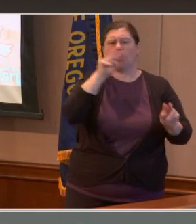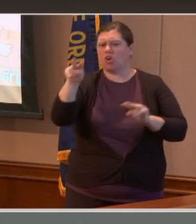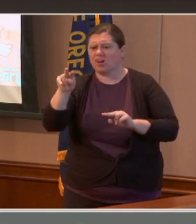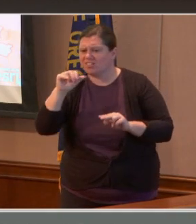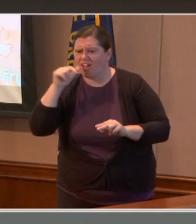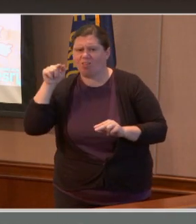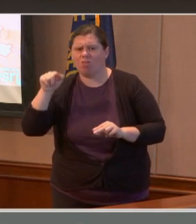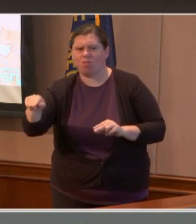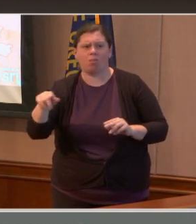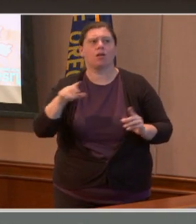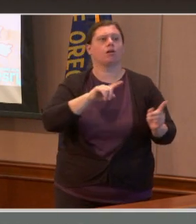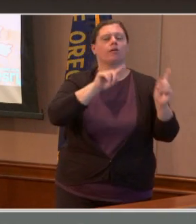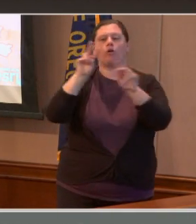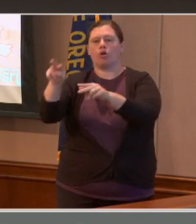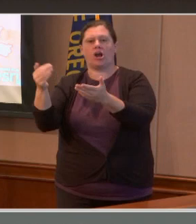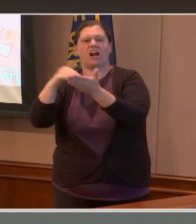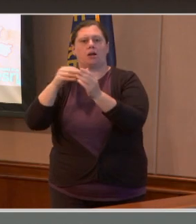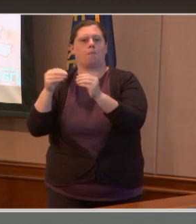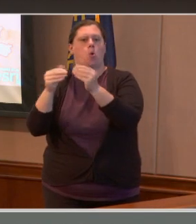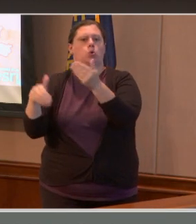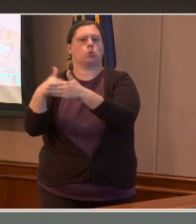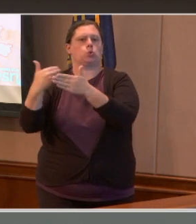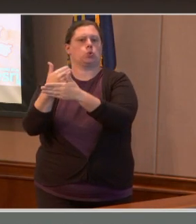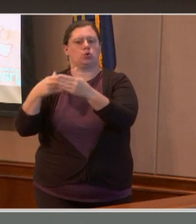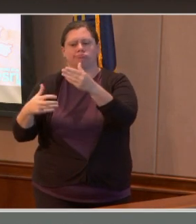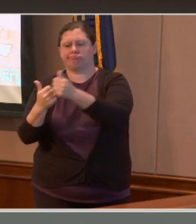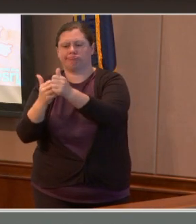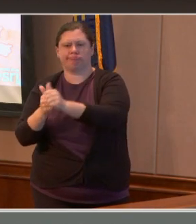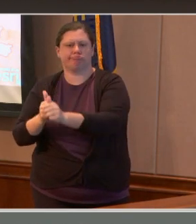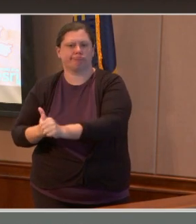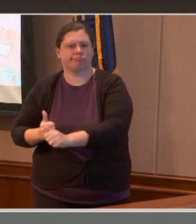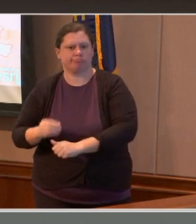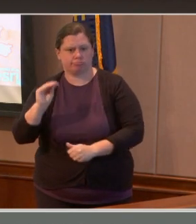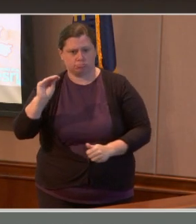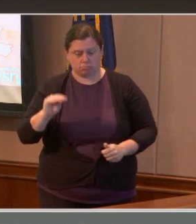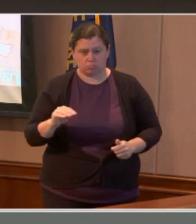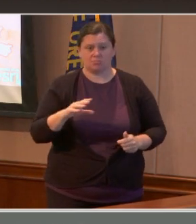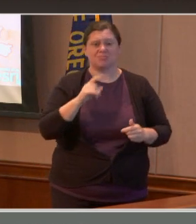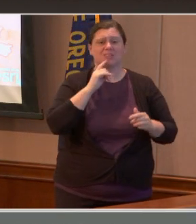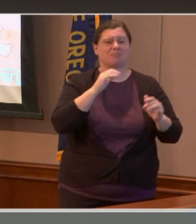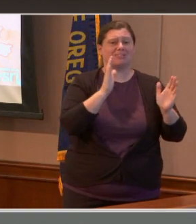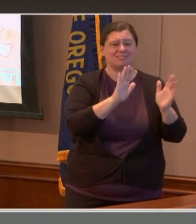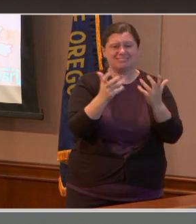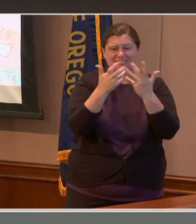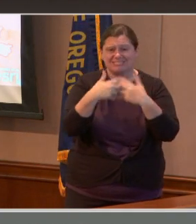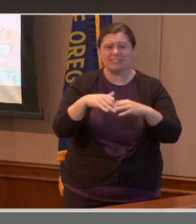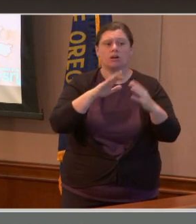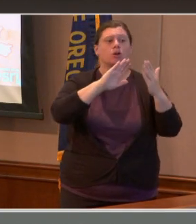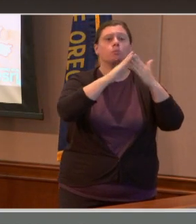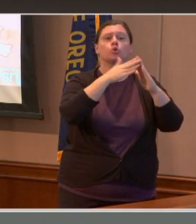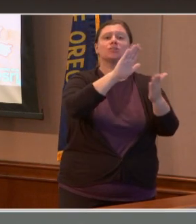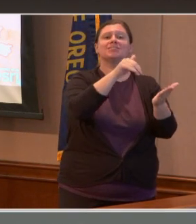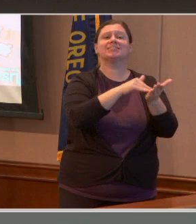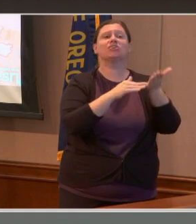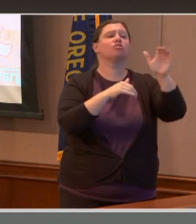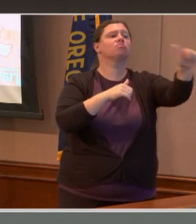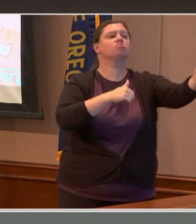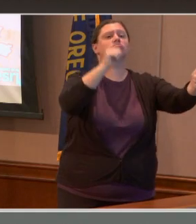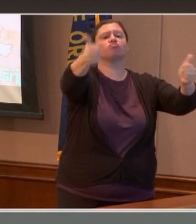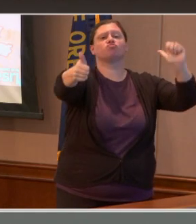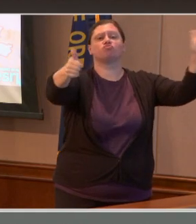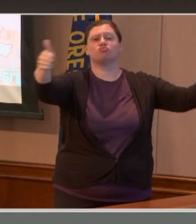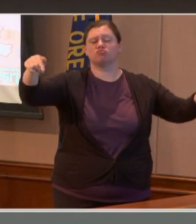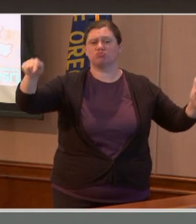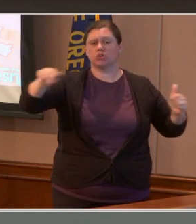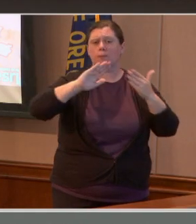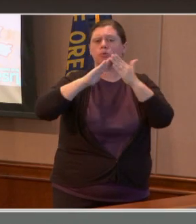We're making plans to open community resource centers in the coming days in areas that have recently been moved from a level 2 to a level